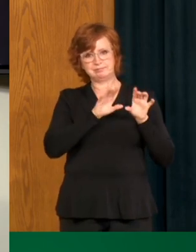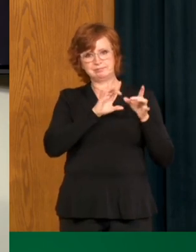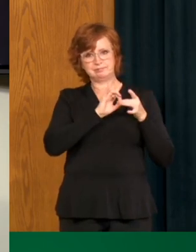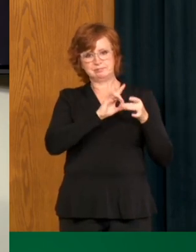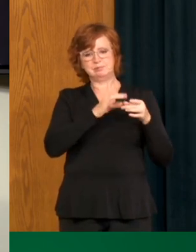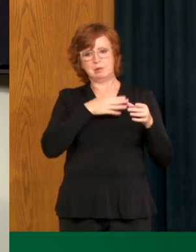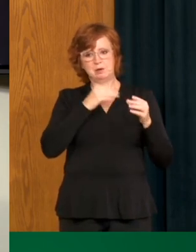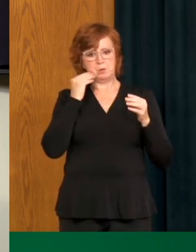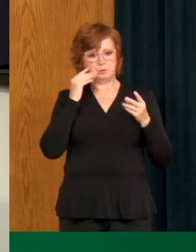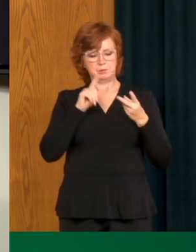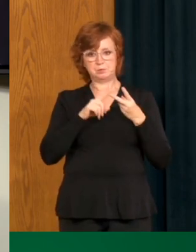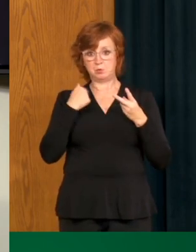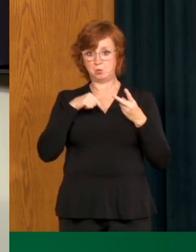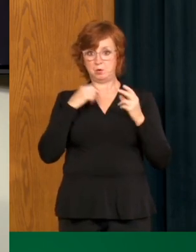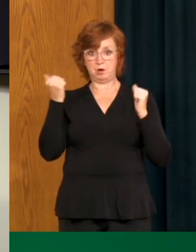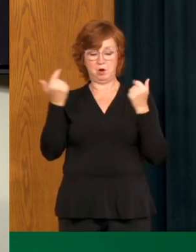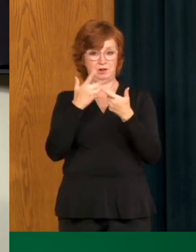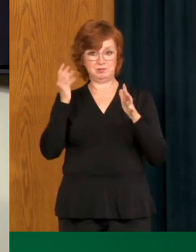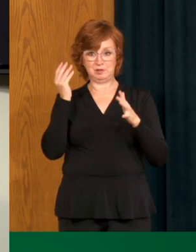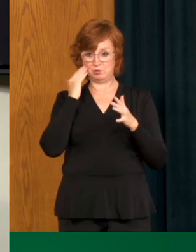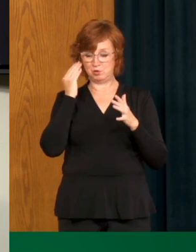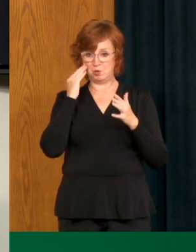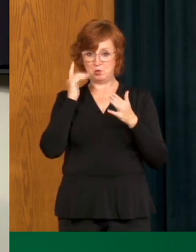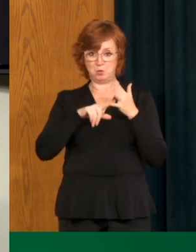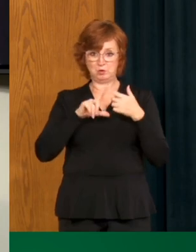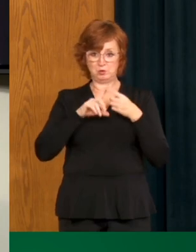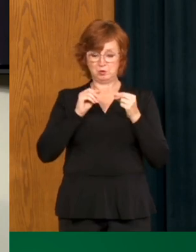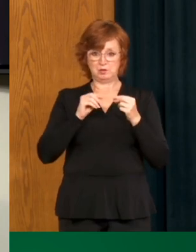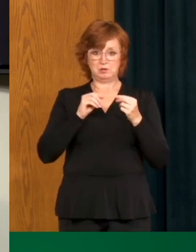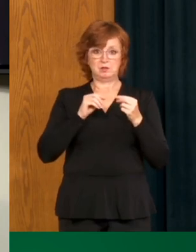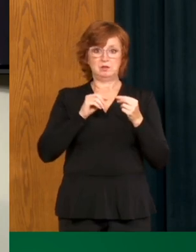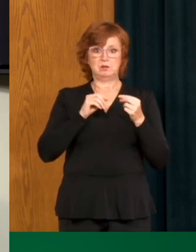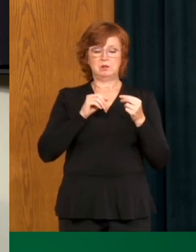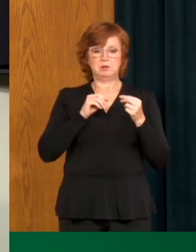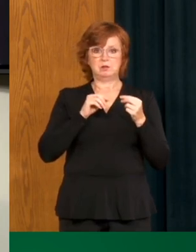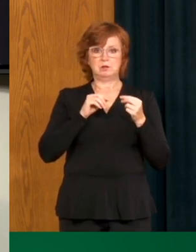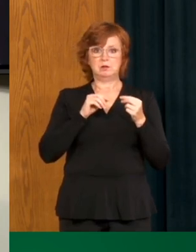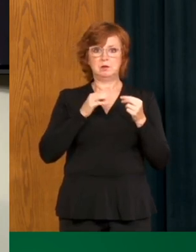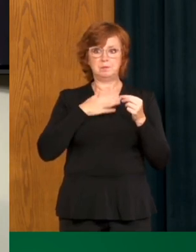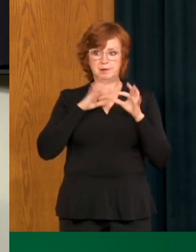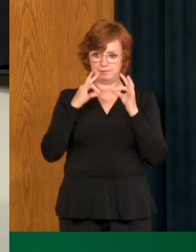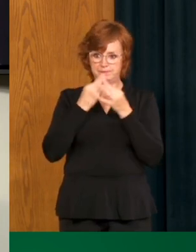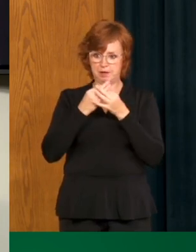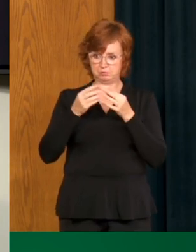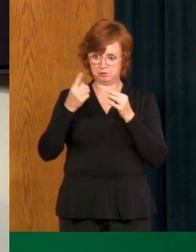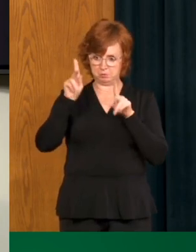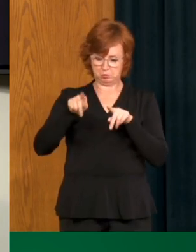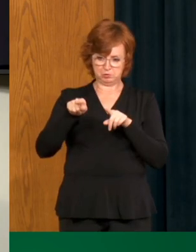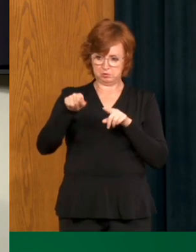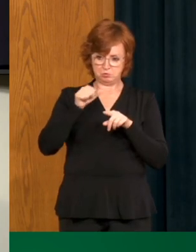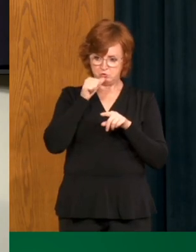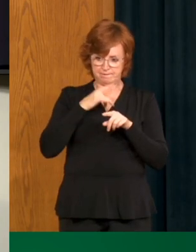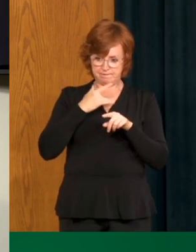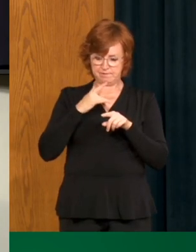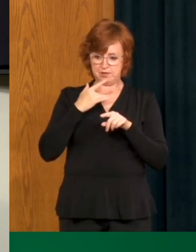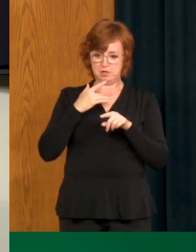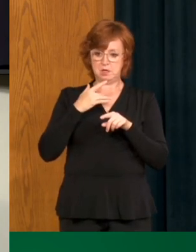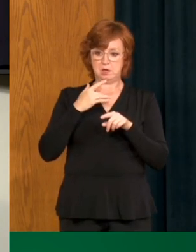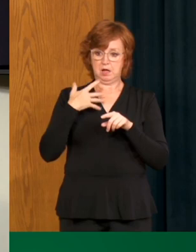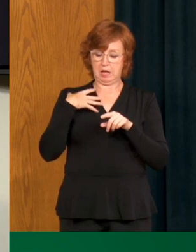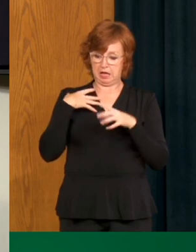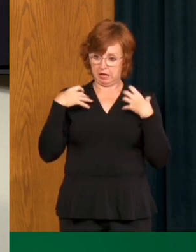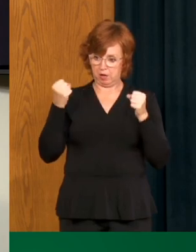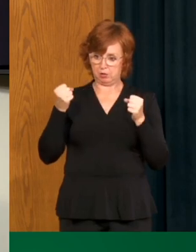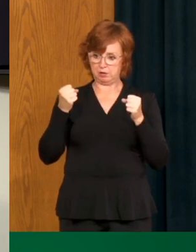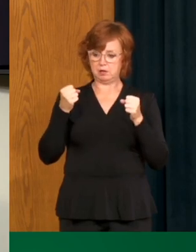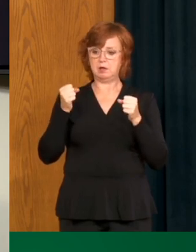learned how to better improve physical distancing and mask use even in the household setting when we have a family member who's unwell with COVID, but well